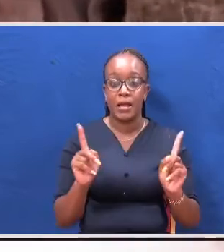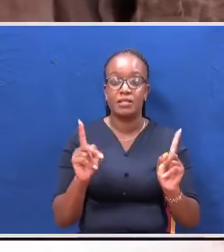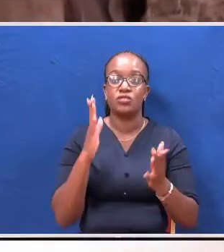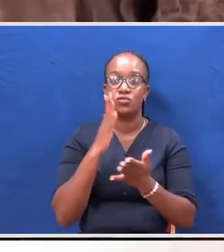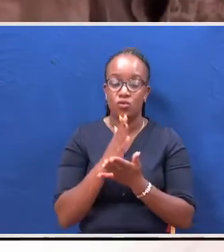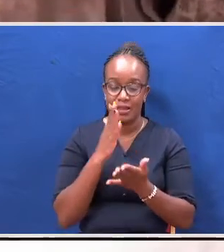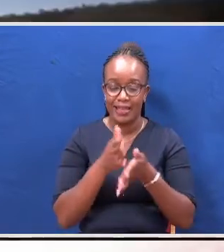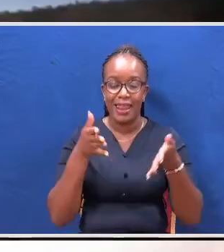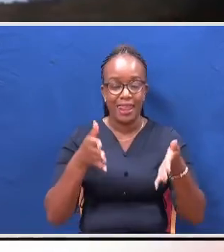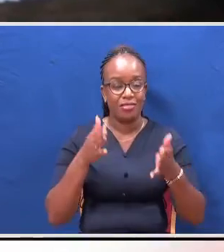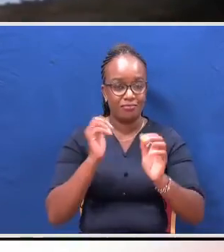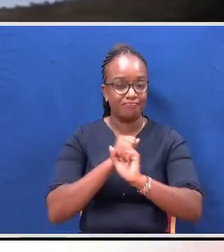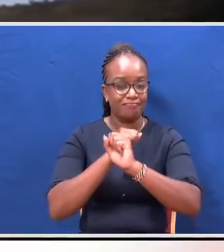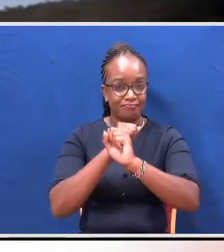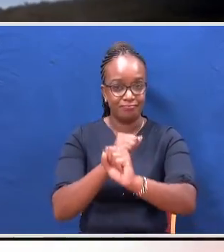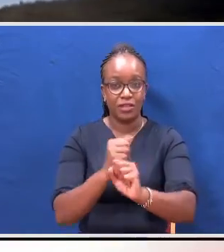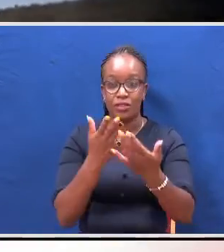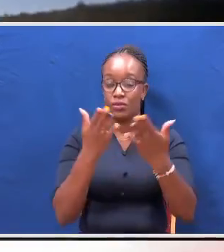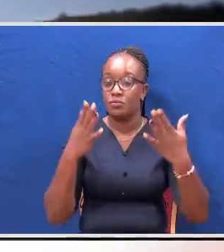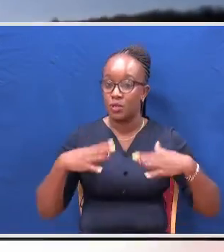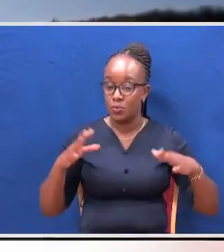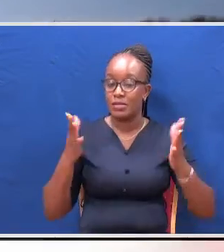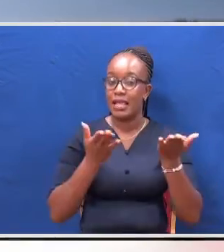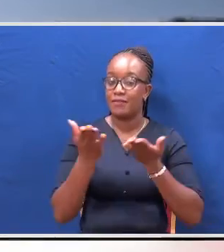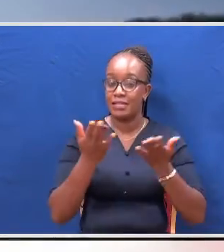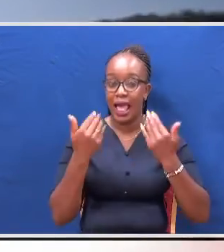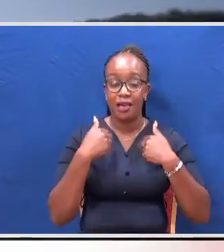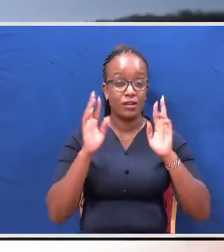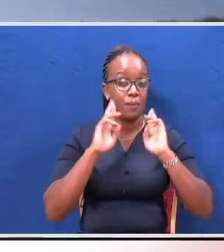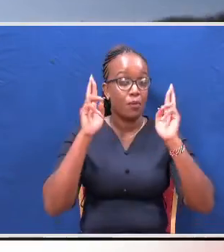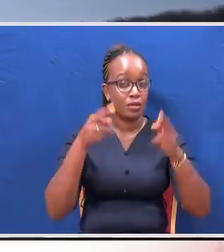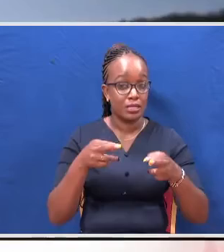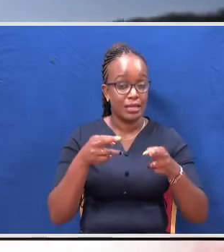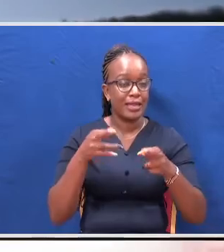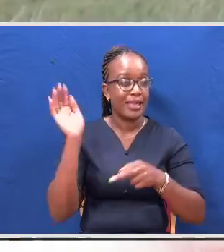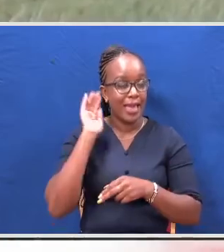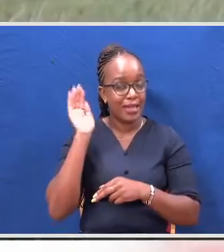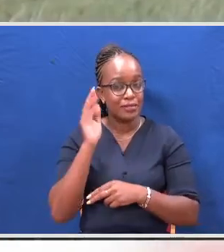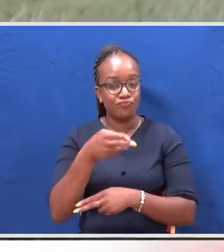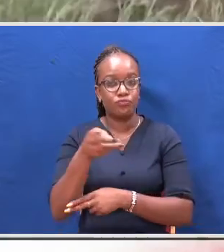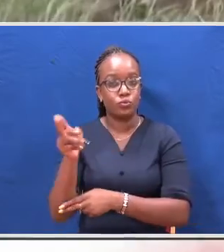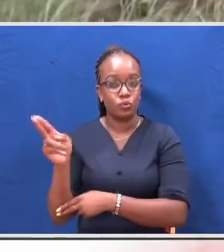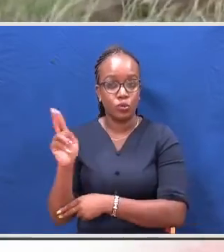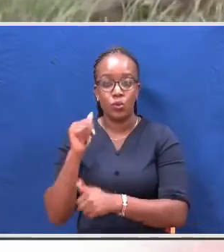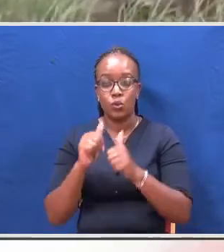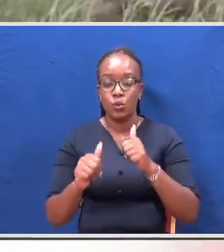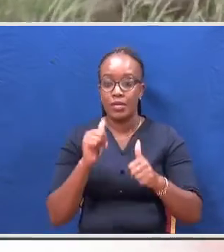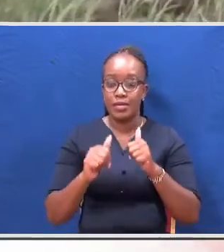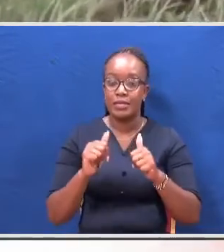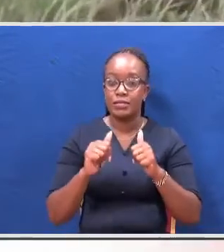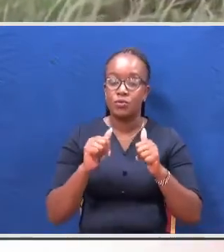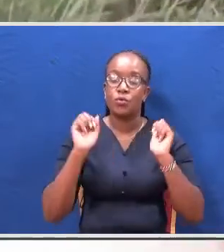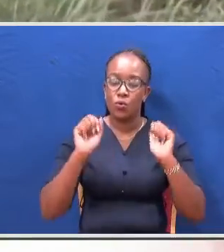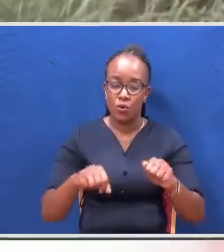back viewers of the park's streaming service have already reported hearing gunshots signaling the possibility of